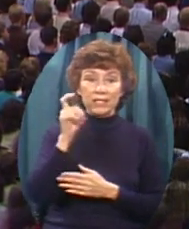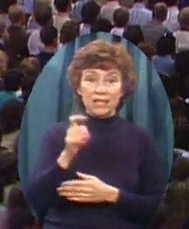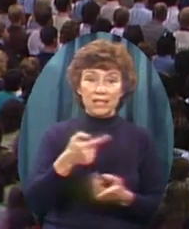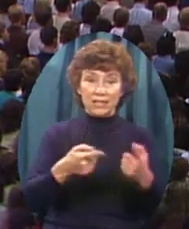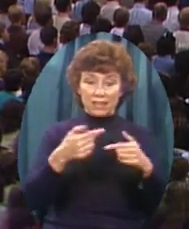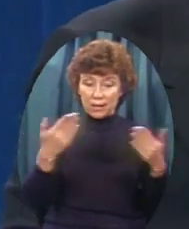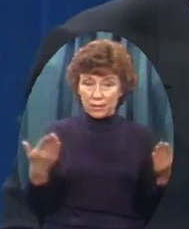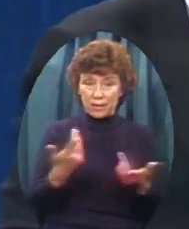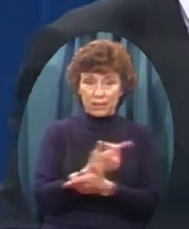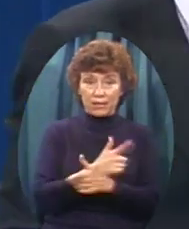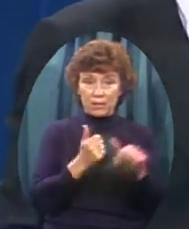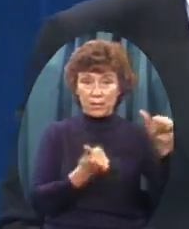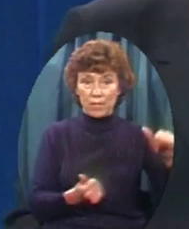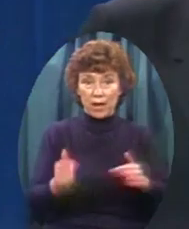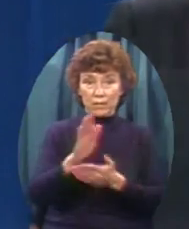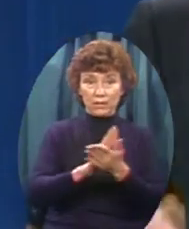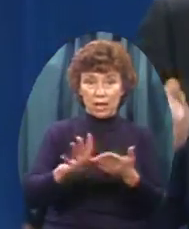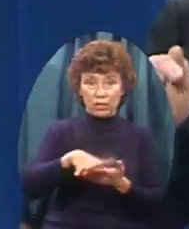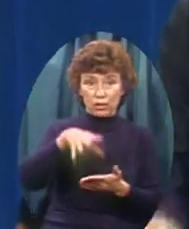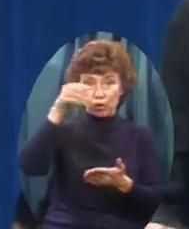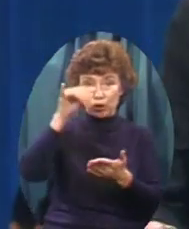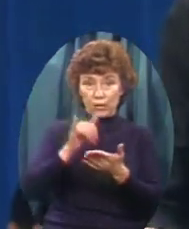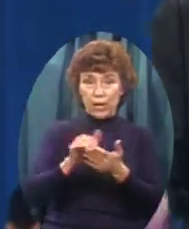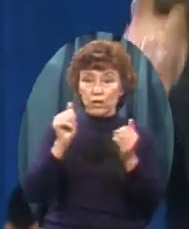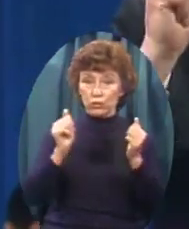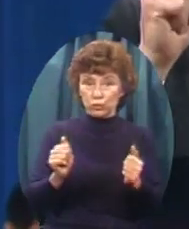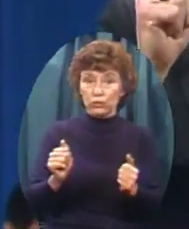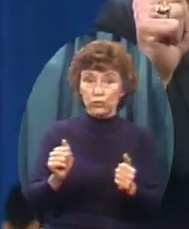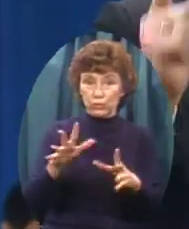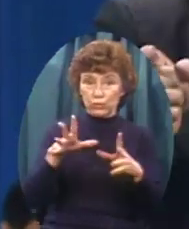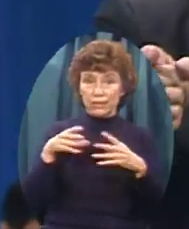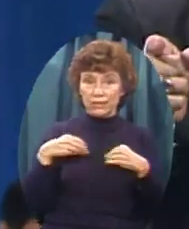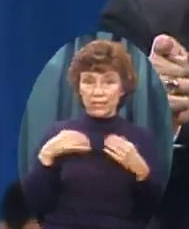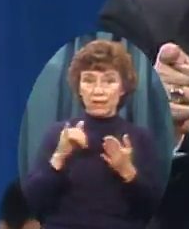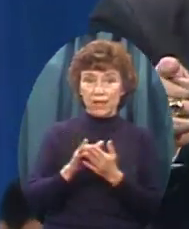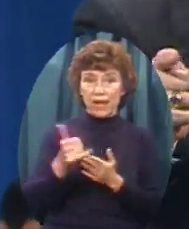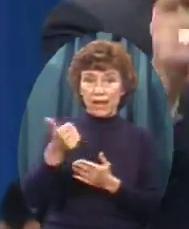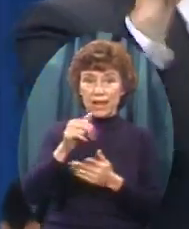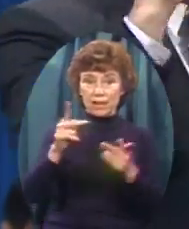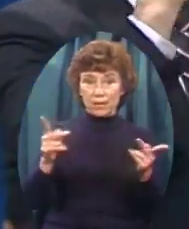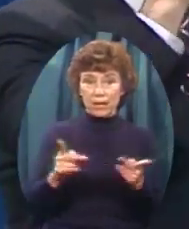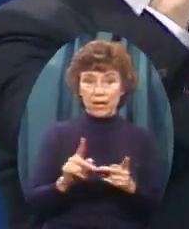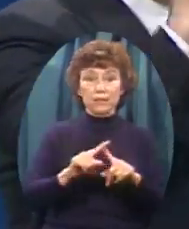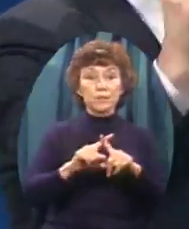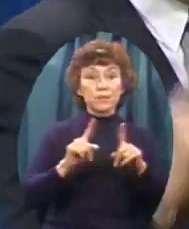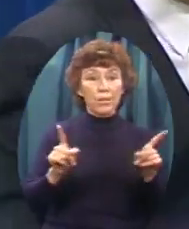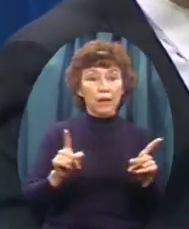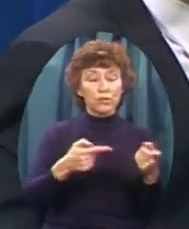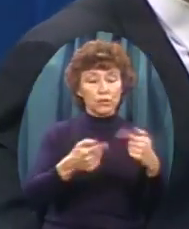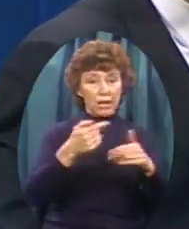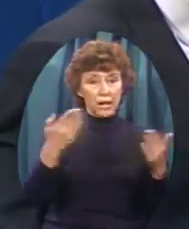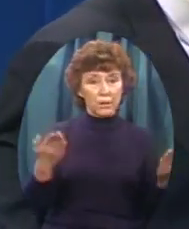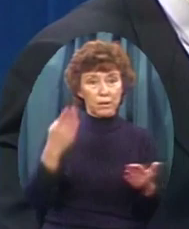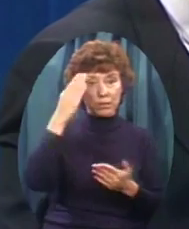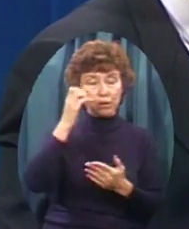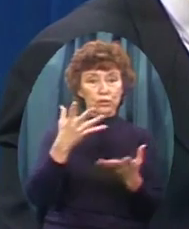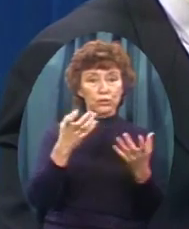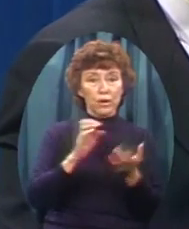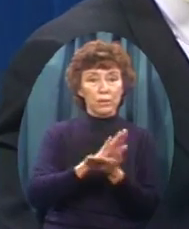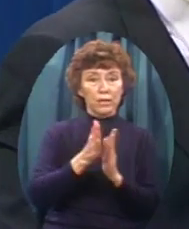anywhere You came to liberty Hopefully Because you want To be a champion For Christ In whatever works God has called you to do